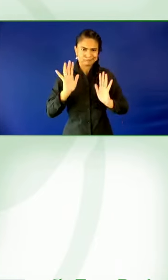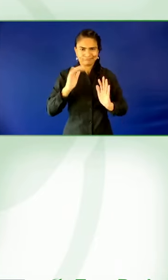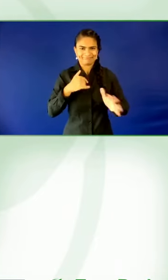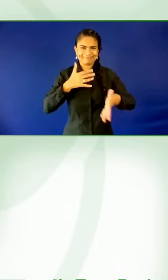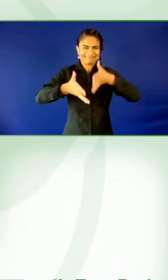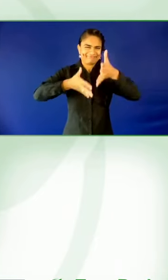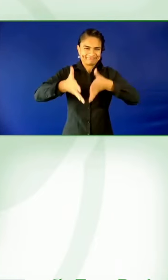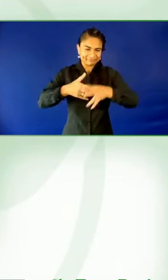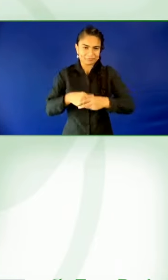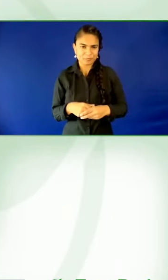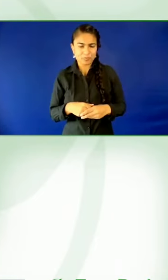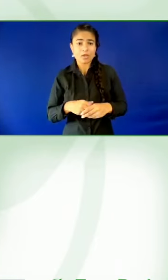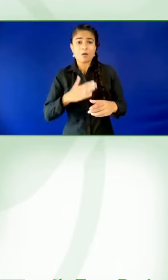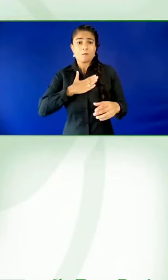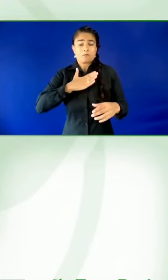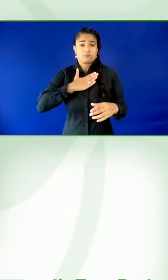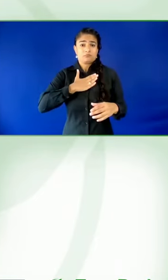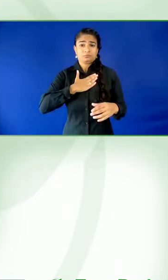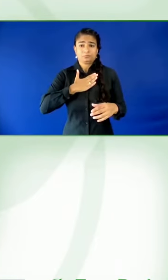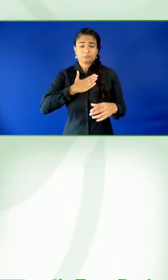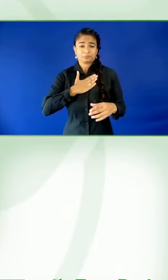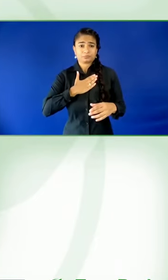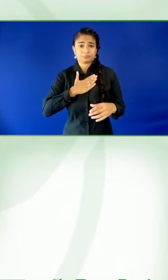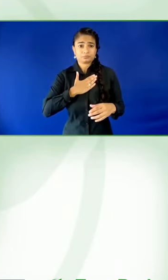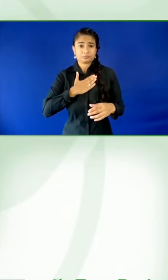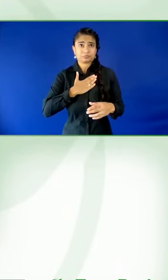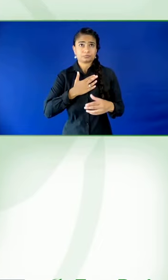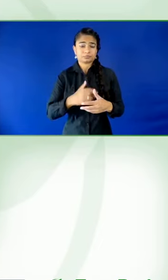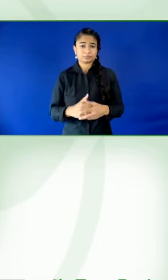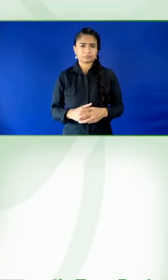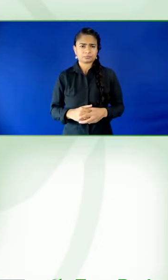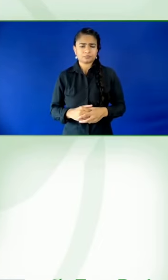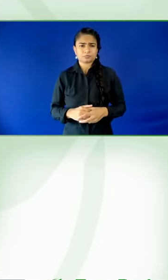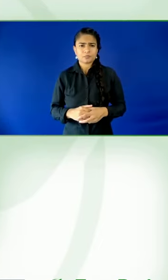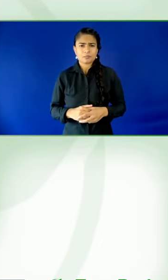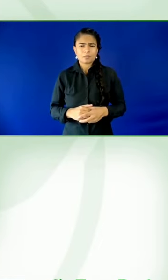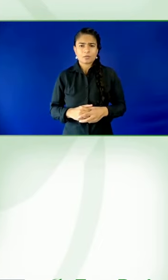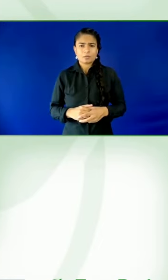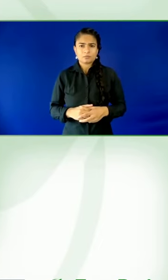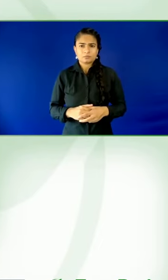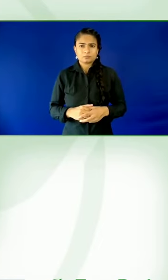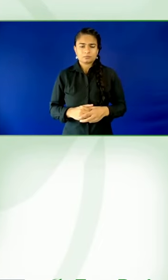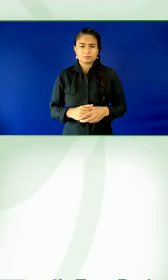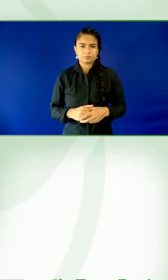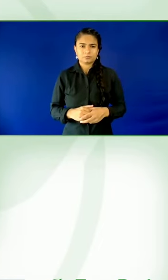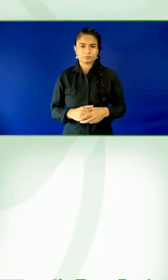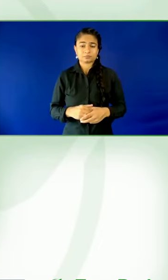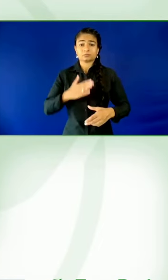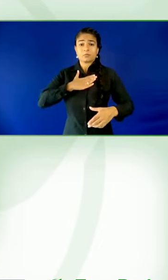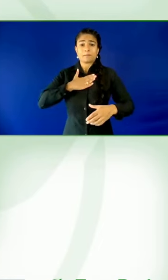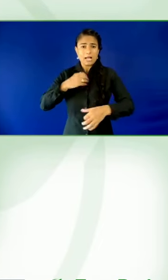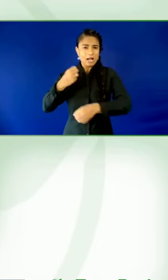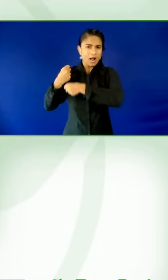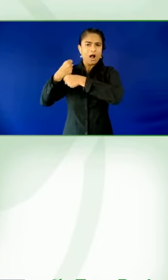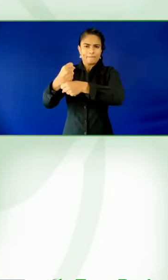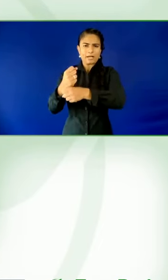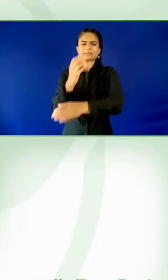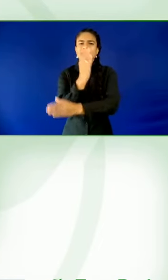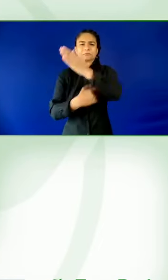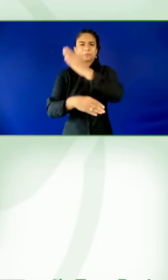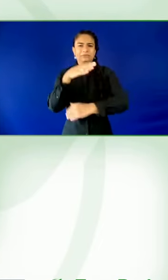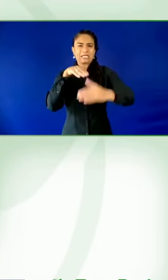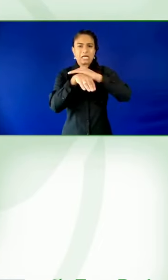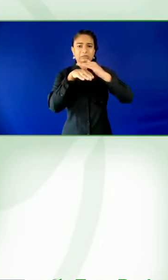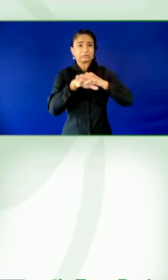to create a disability contact group of key high street banks and financial service organizations to